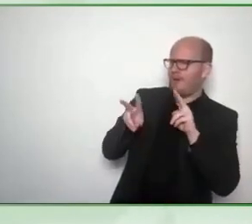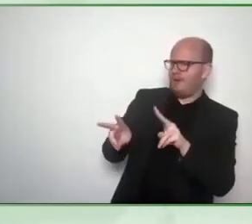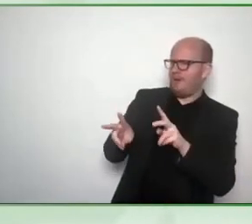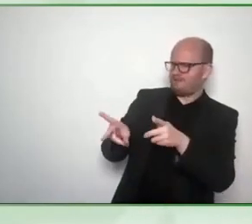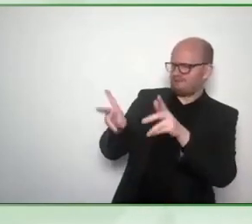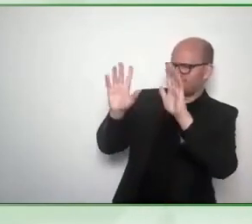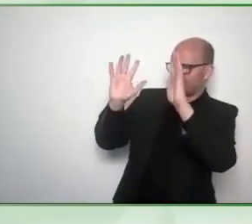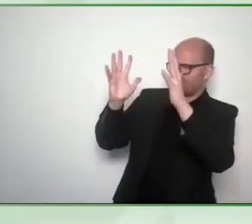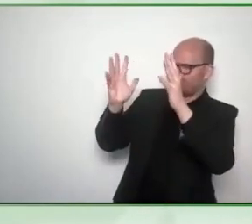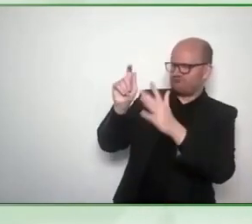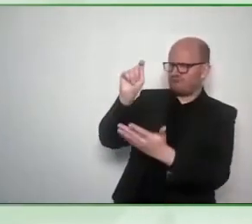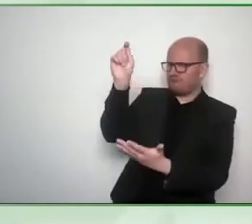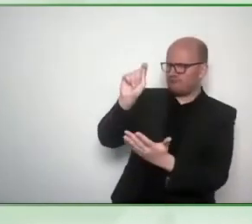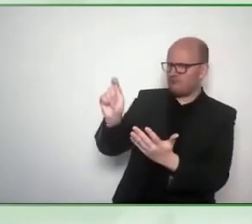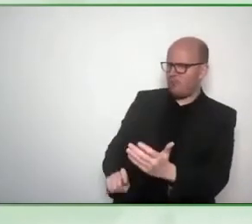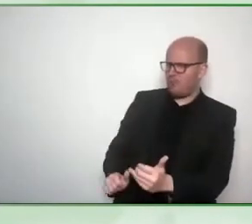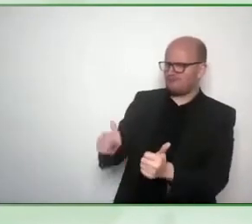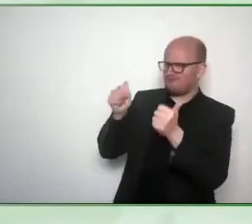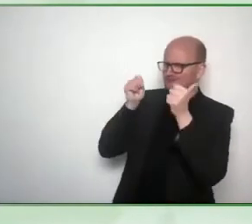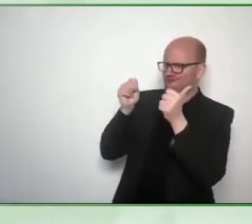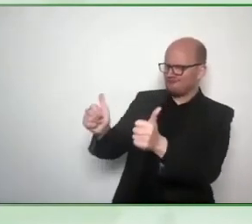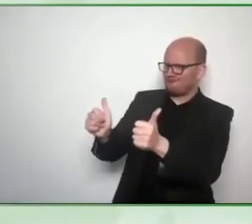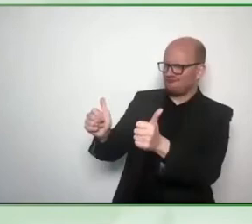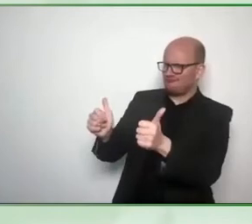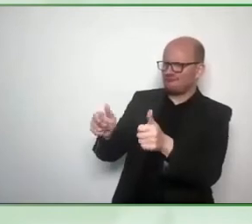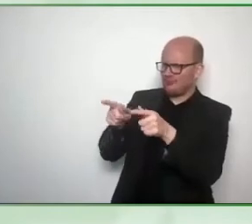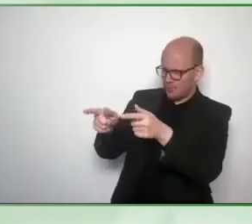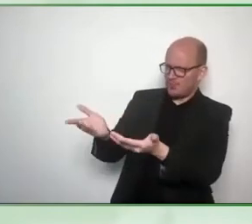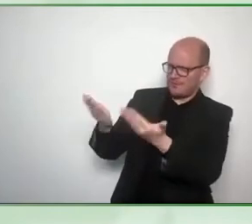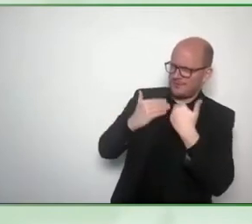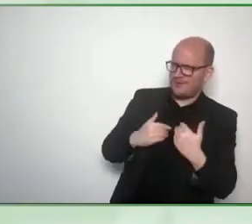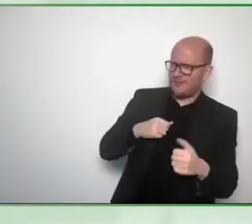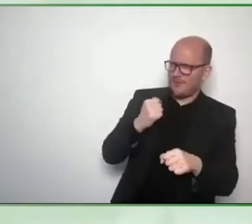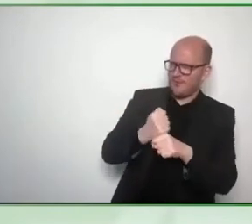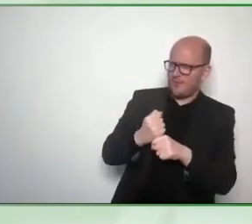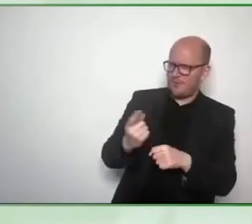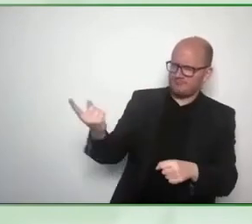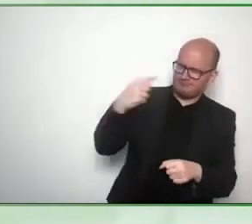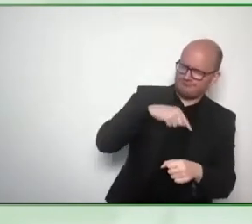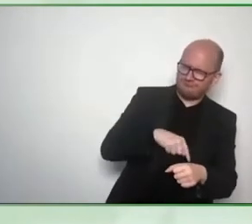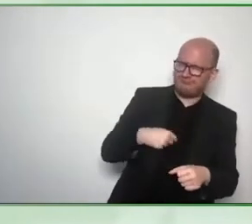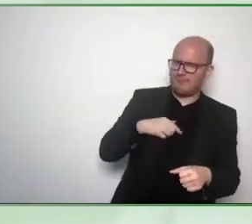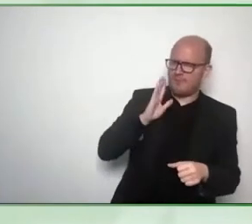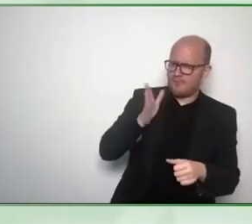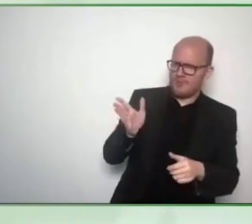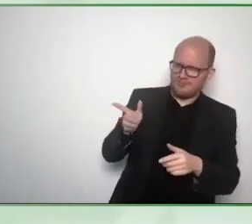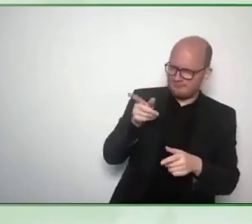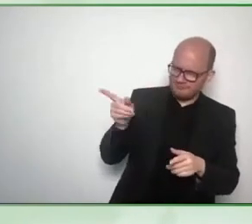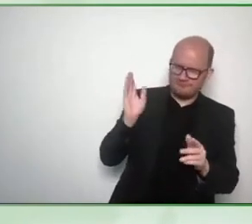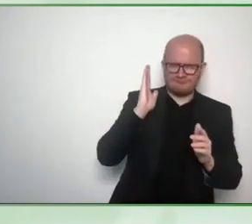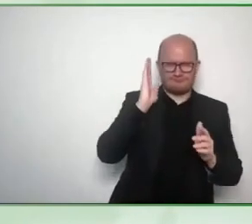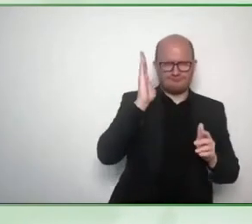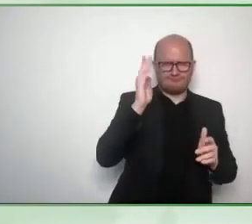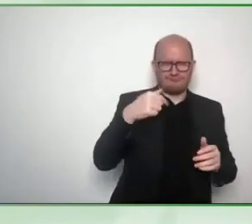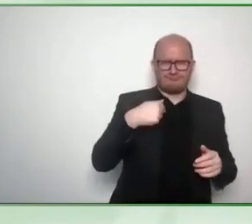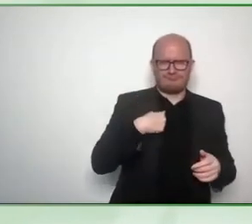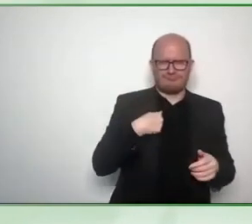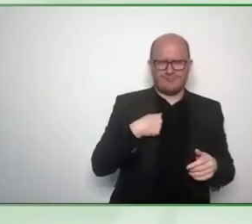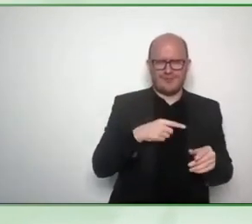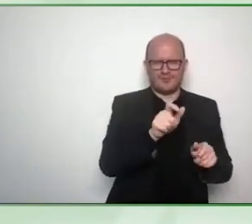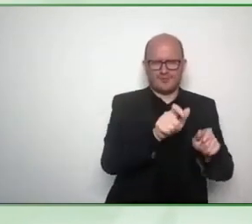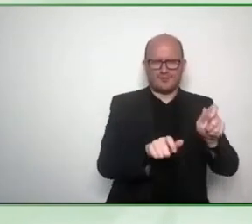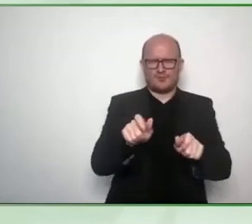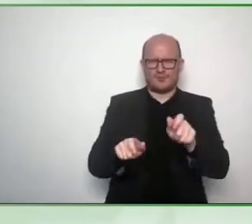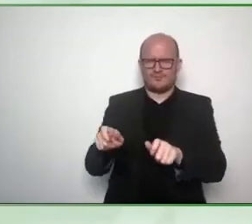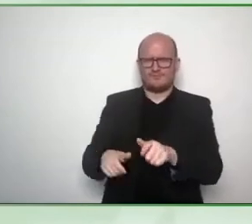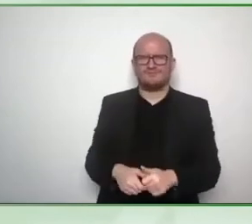opportunity and a very kind offer thank you very much petra i think we will do a picture a group picture together to have that as